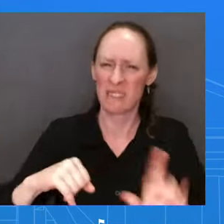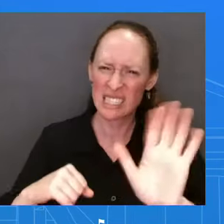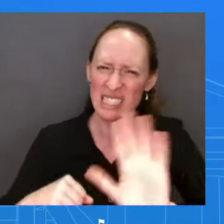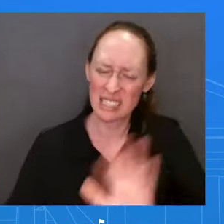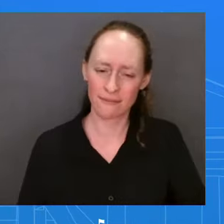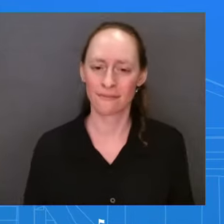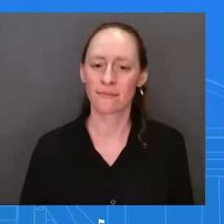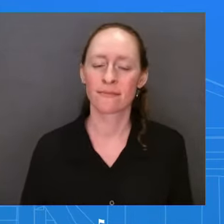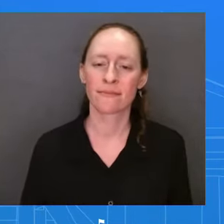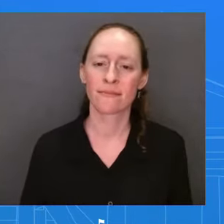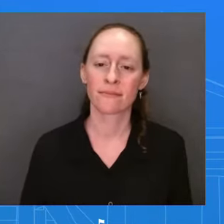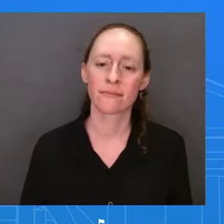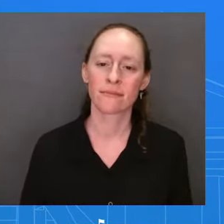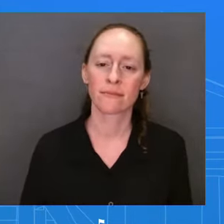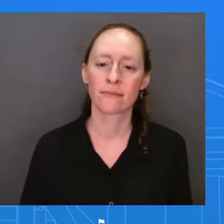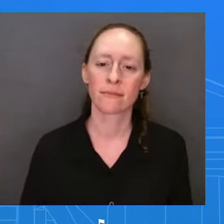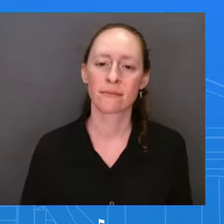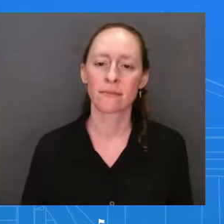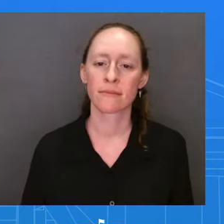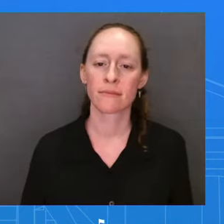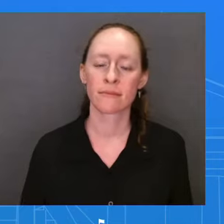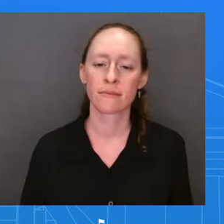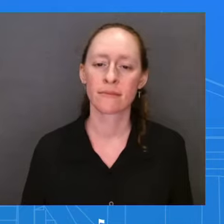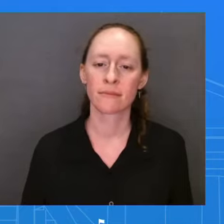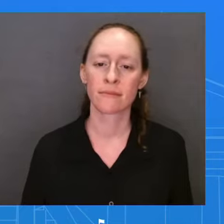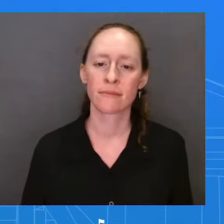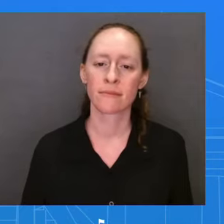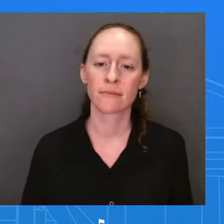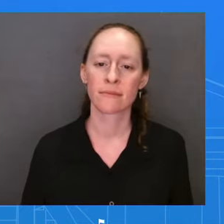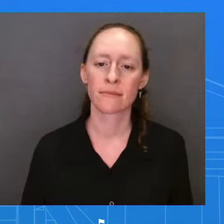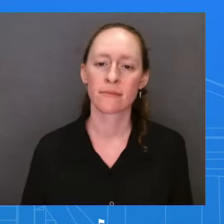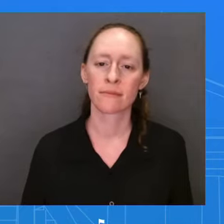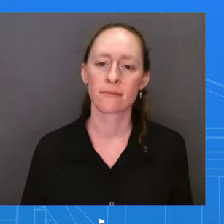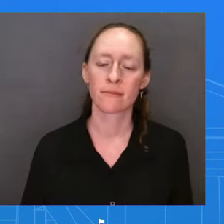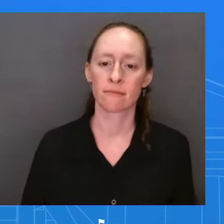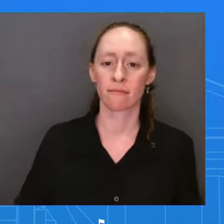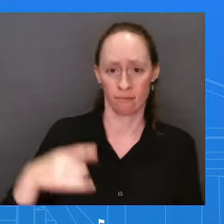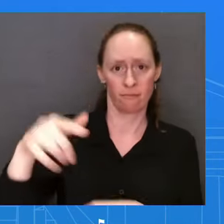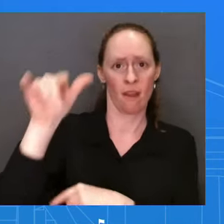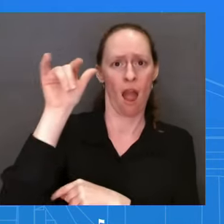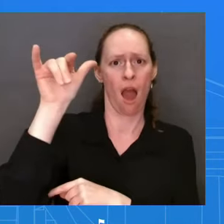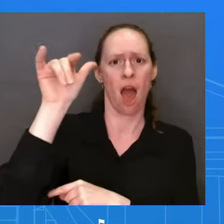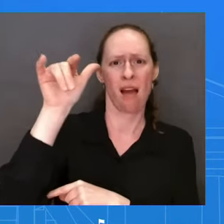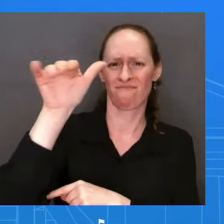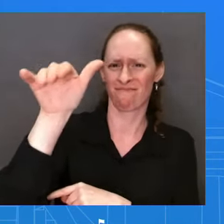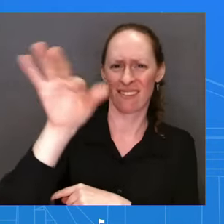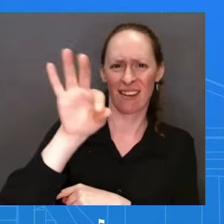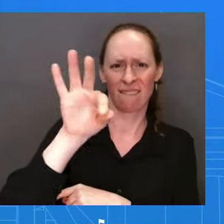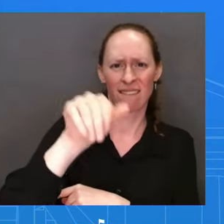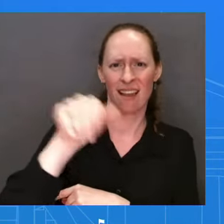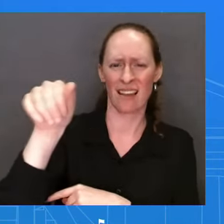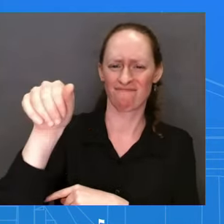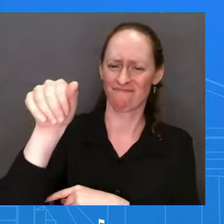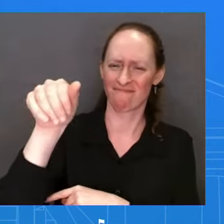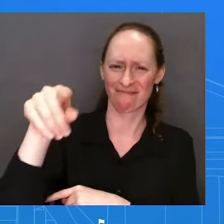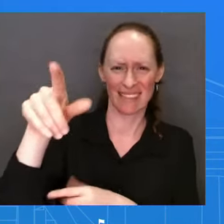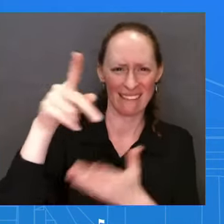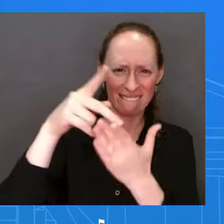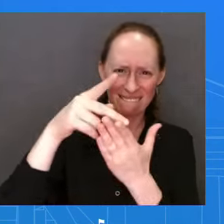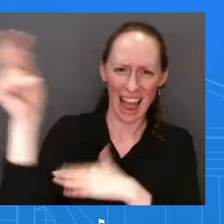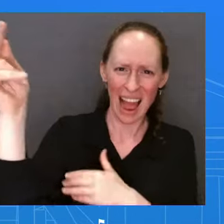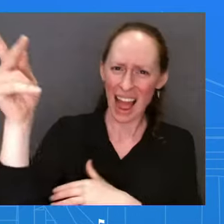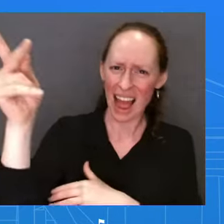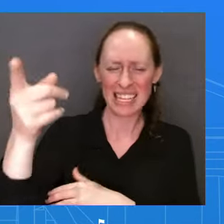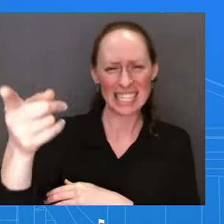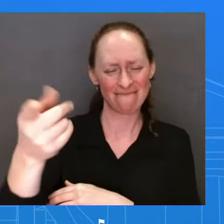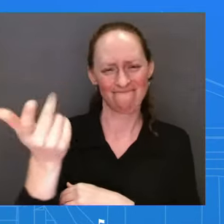FAA for failing the traveling public, saying the FAA's staffing and inexperience are crippling air travel. What's your response? And are